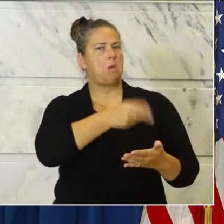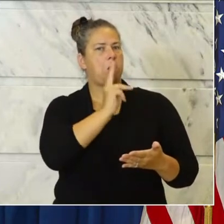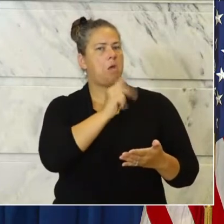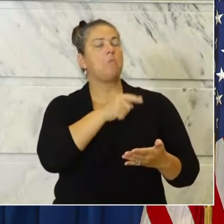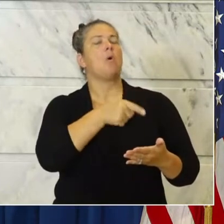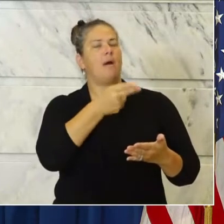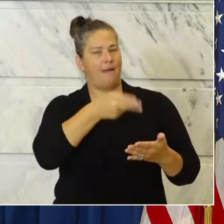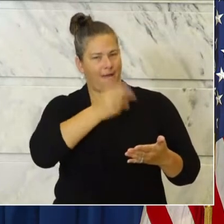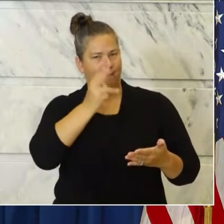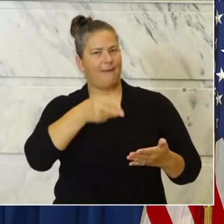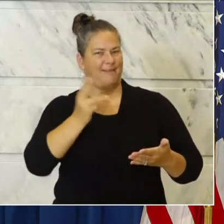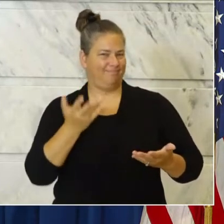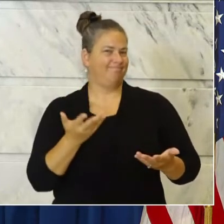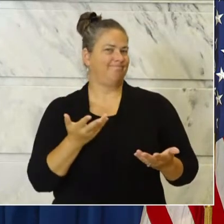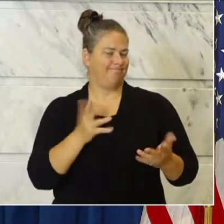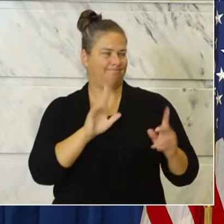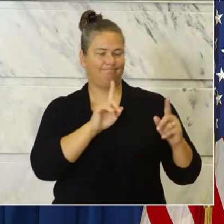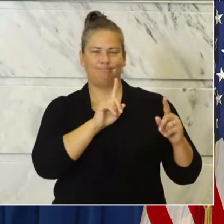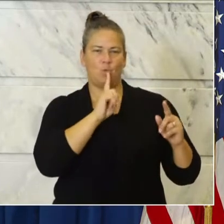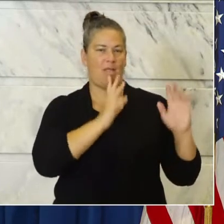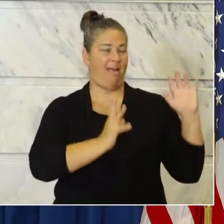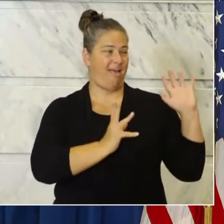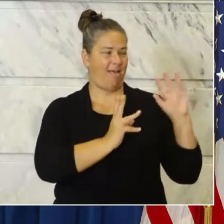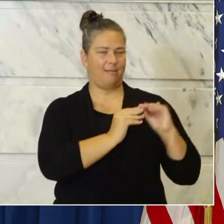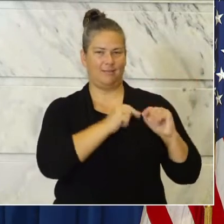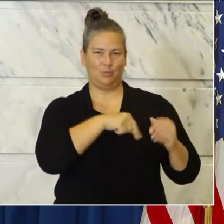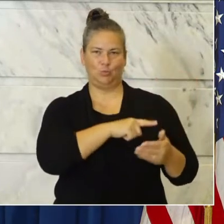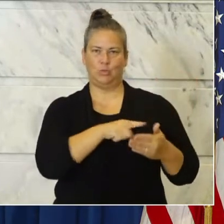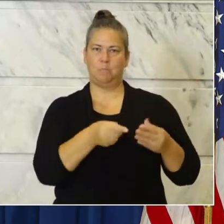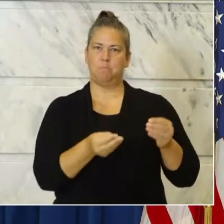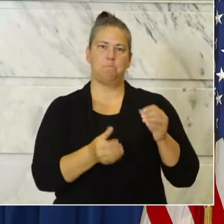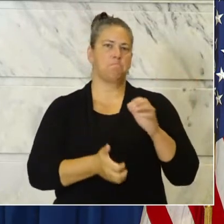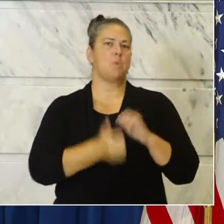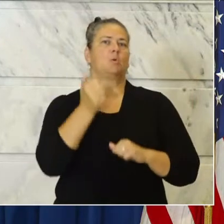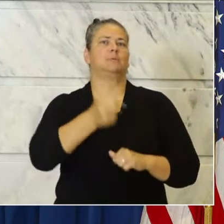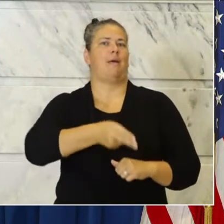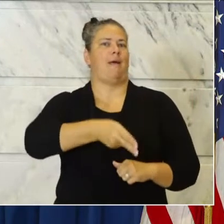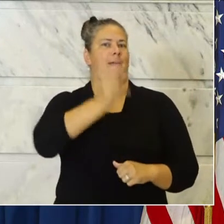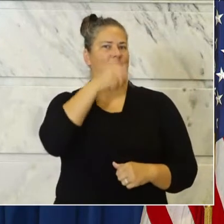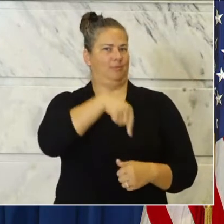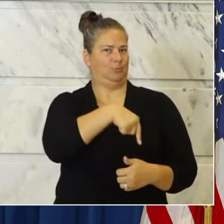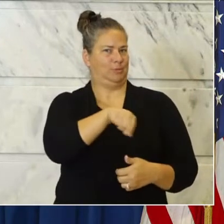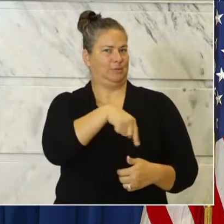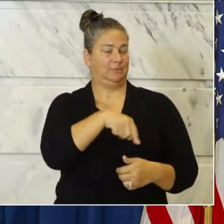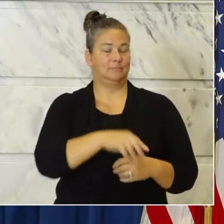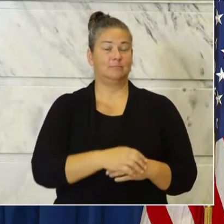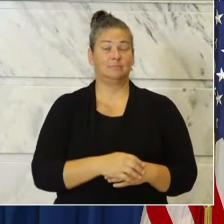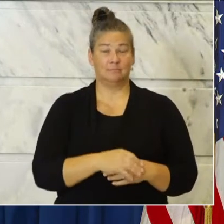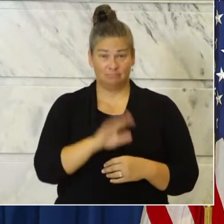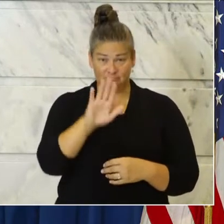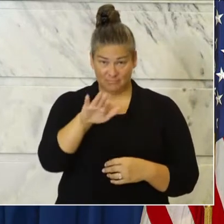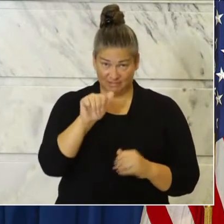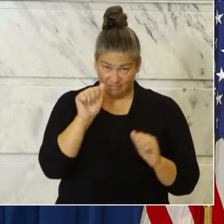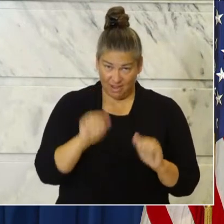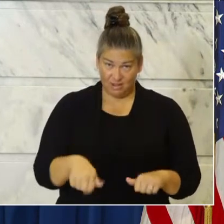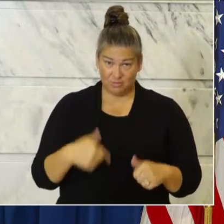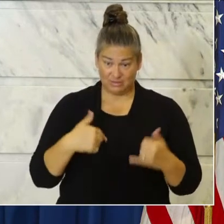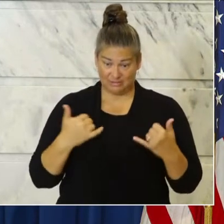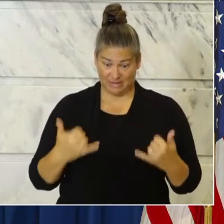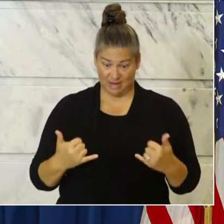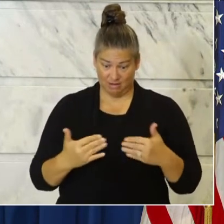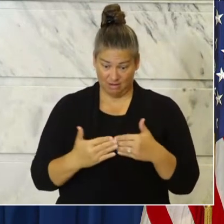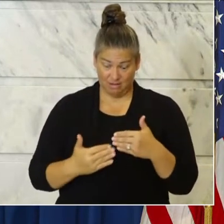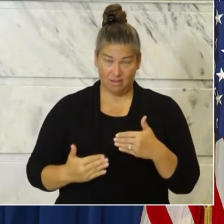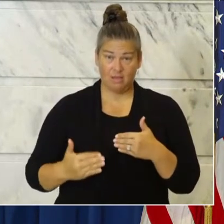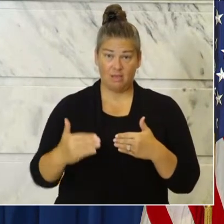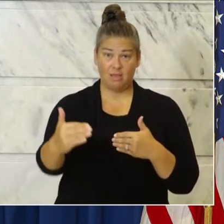we have seen on record. The question is, can we stop the escalation from here? Can we just like when we